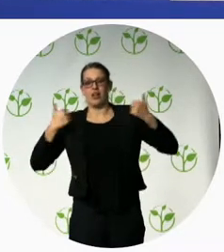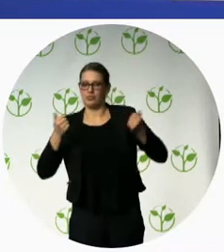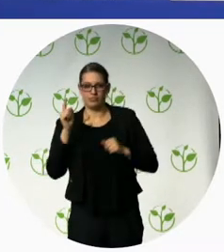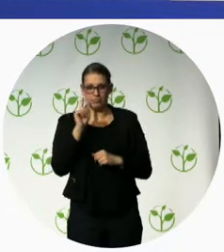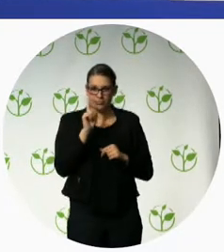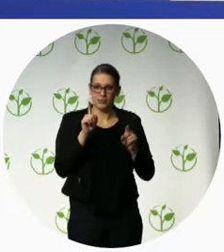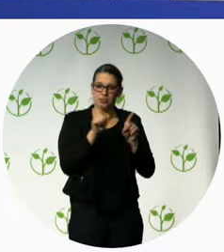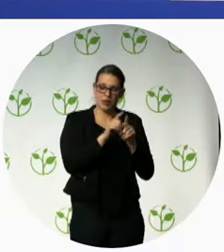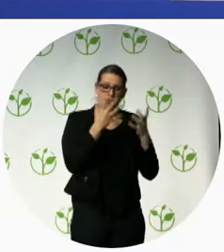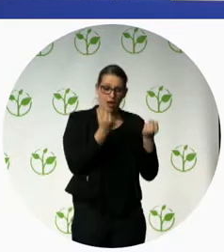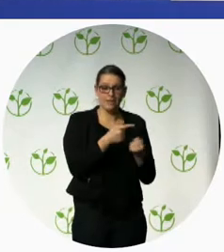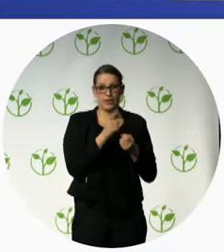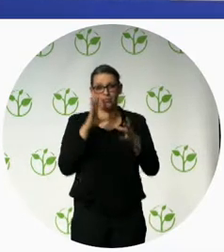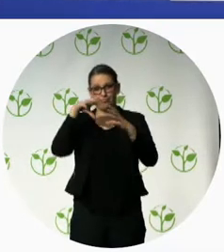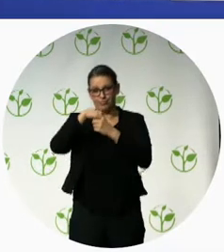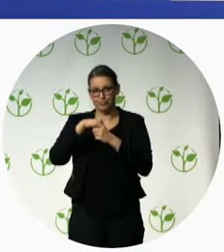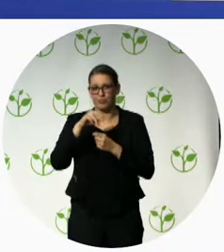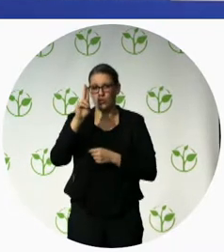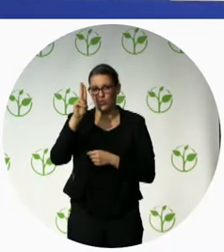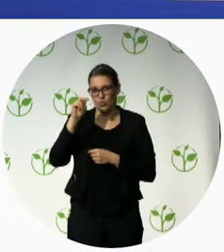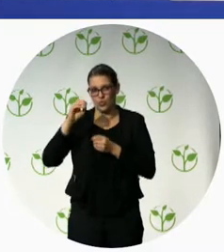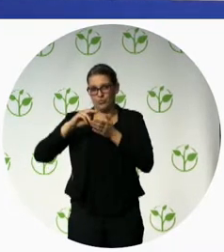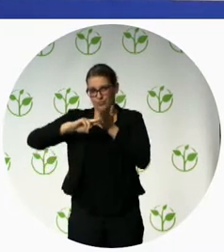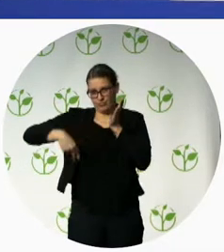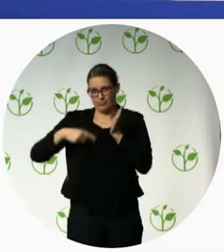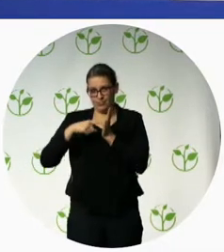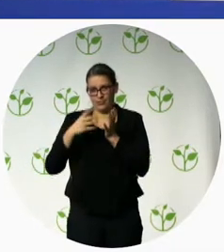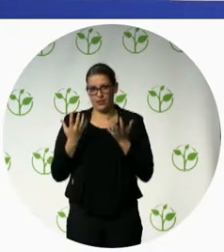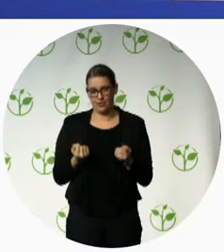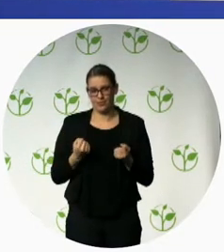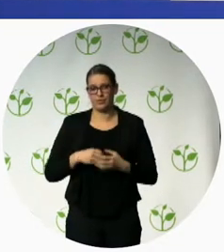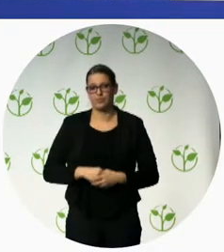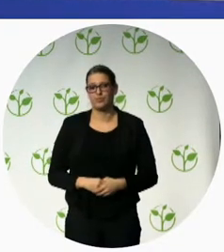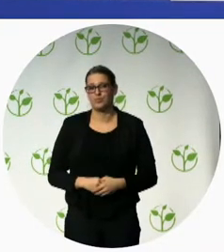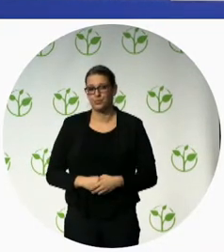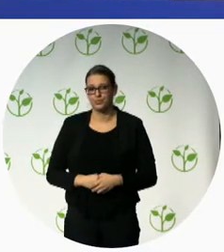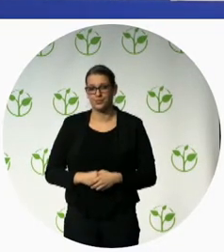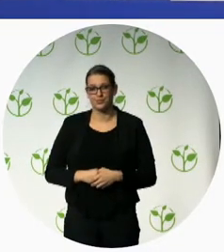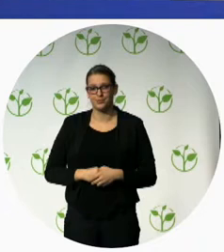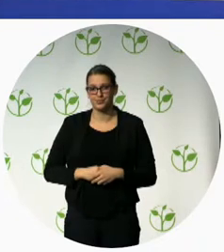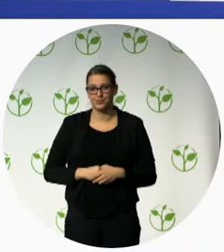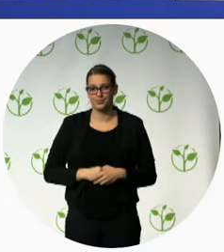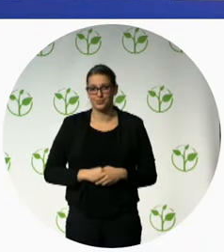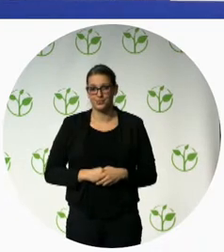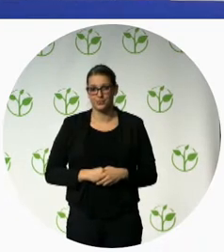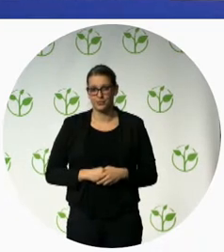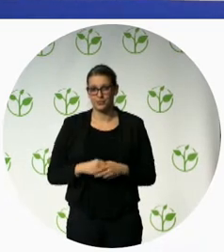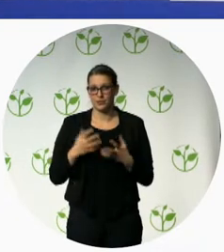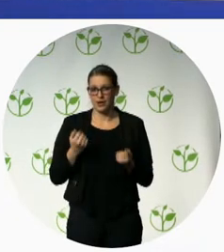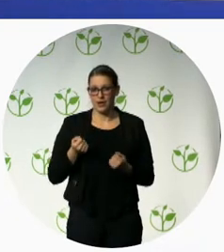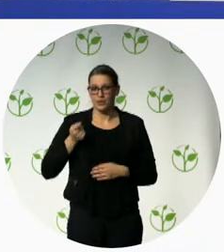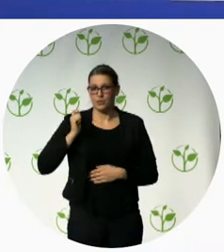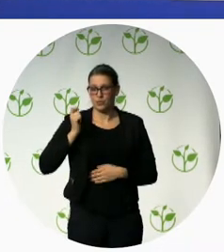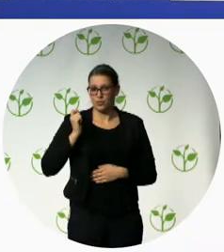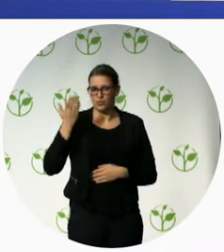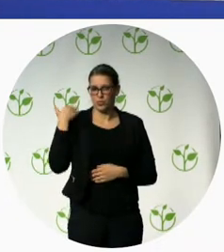so for instance movability has been present in Togo since 2004 trying